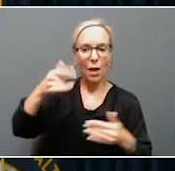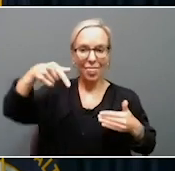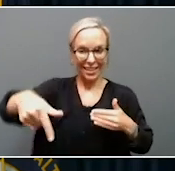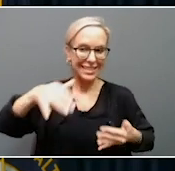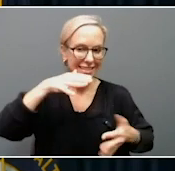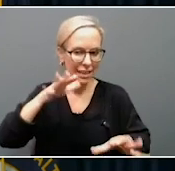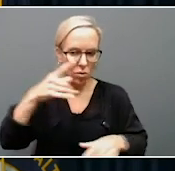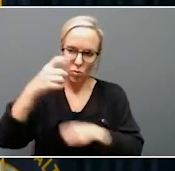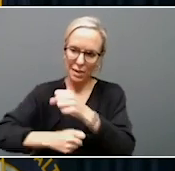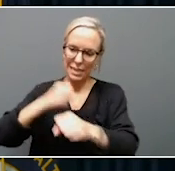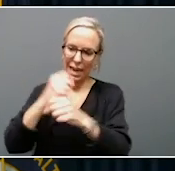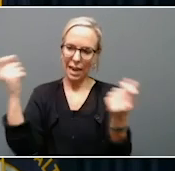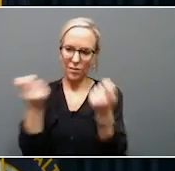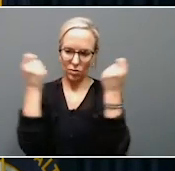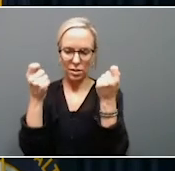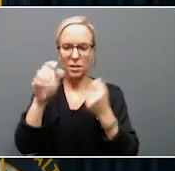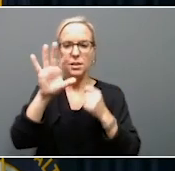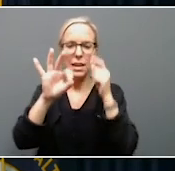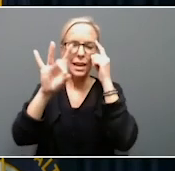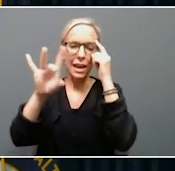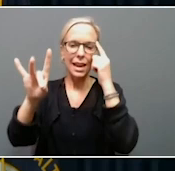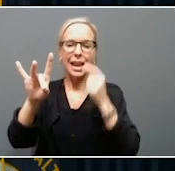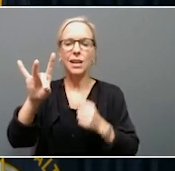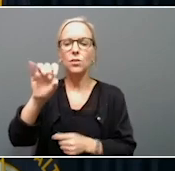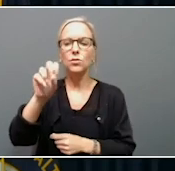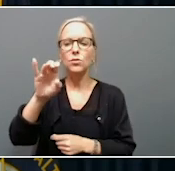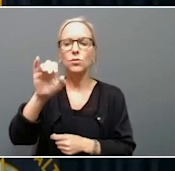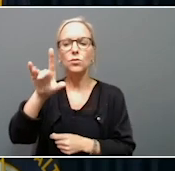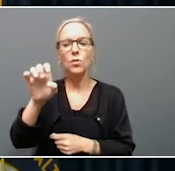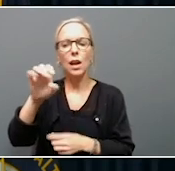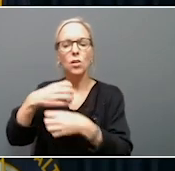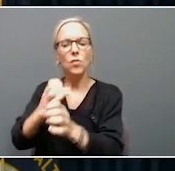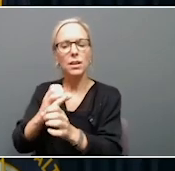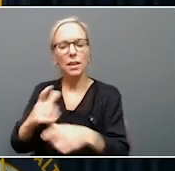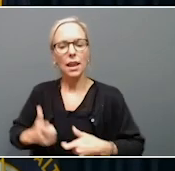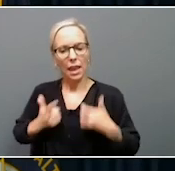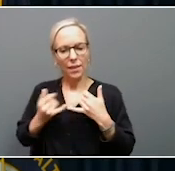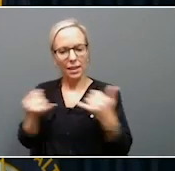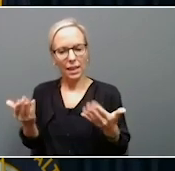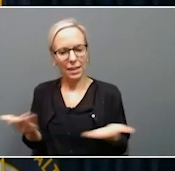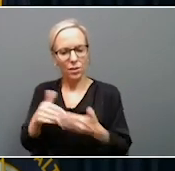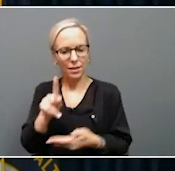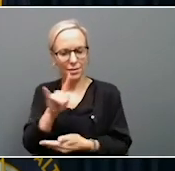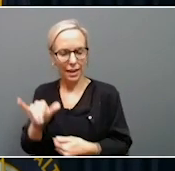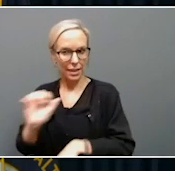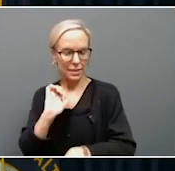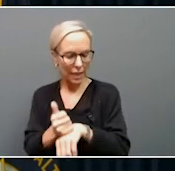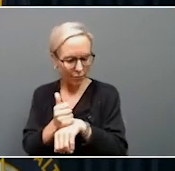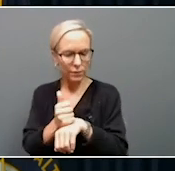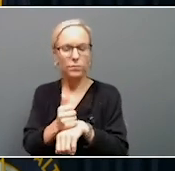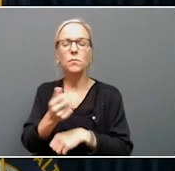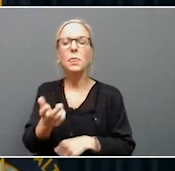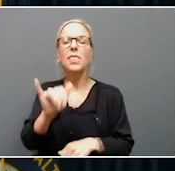-year anniversary of the 988 Suicide and Crisis Lifeline here in Kentucky. That was establishing a three-digit